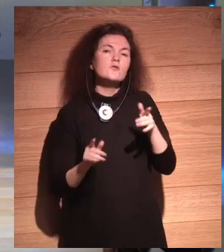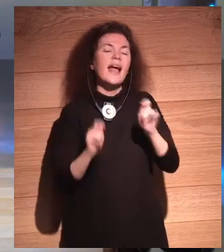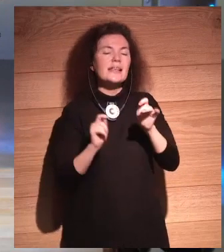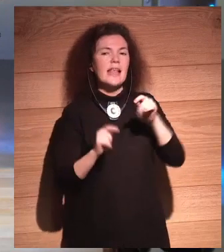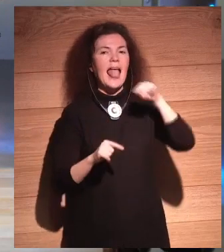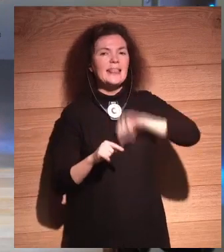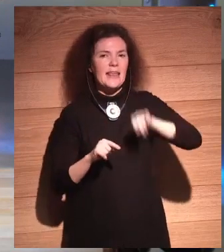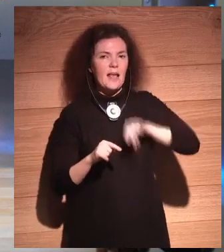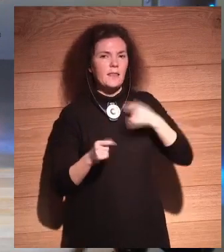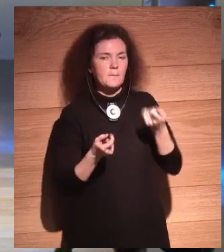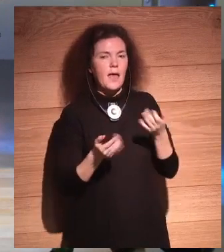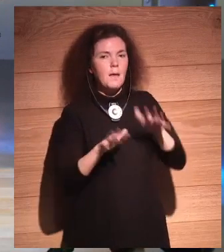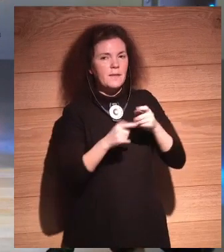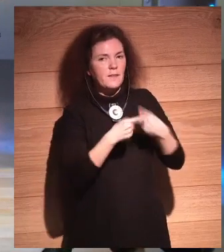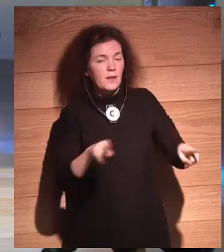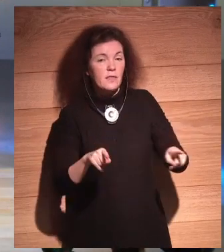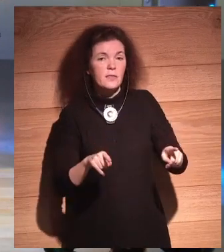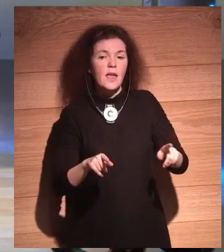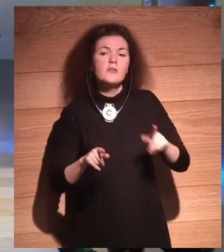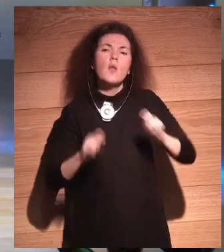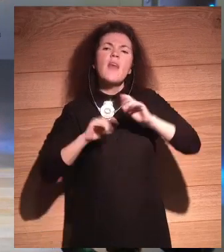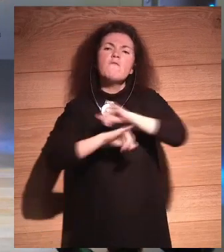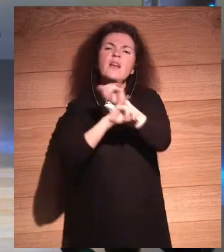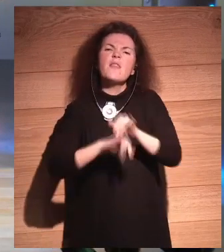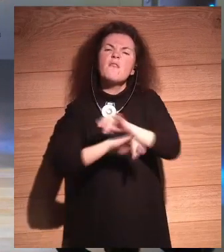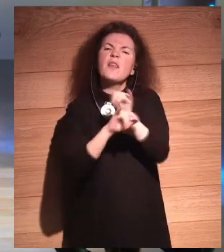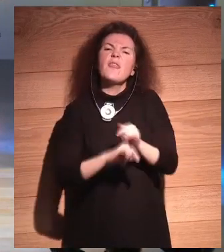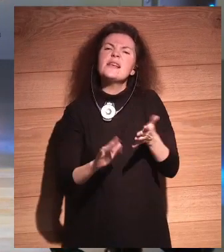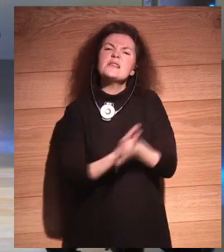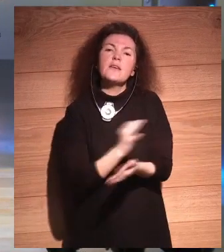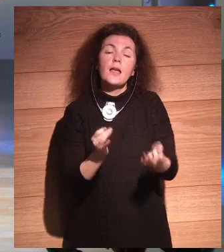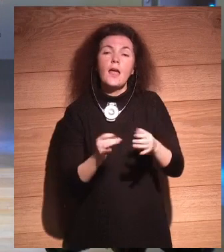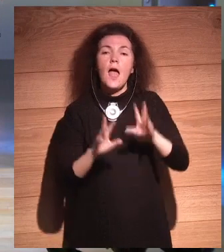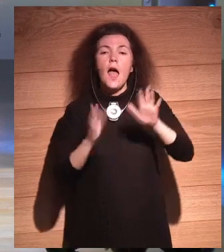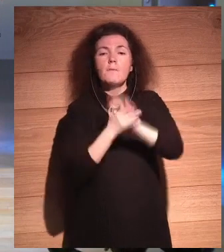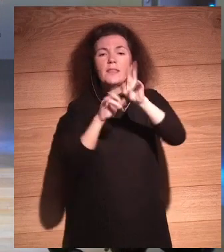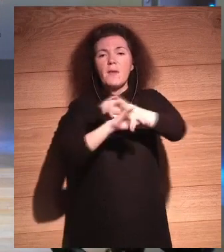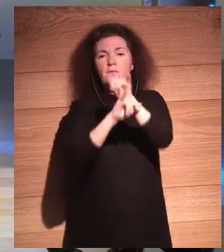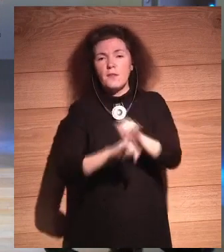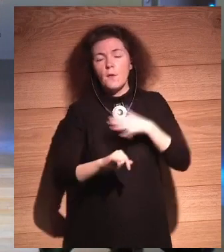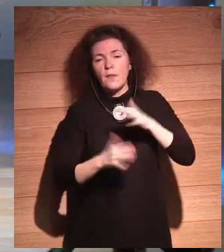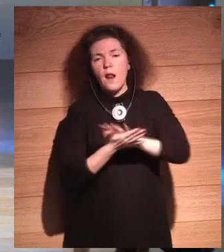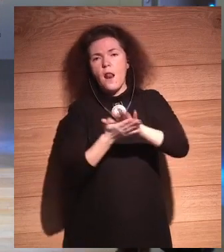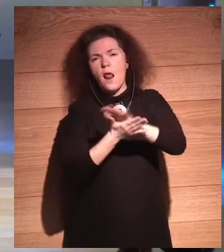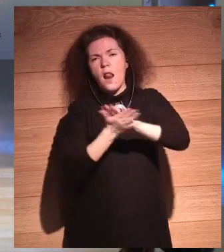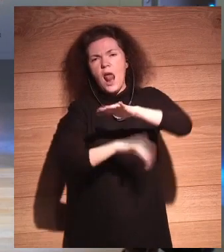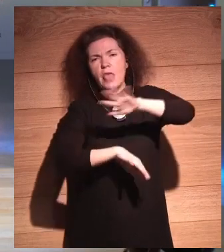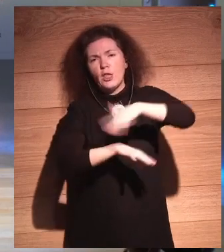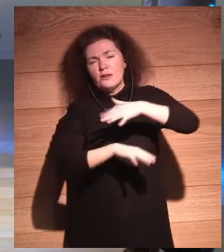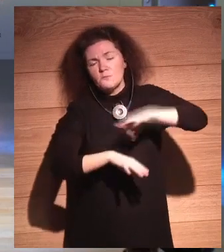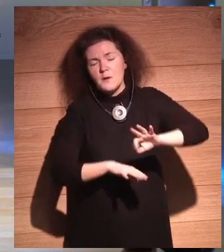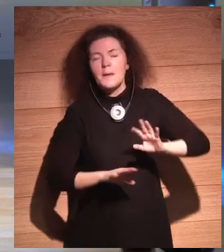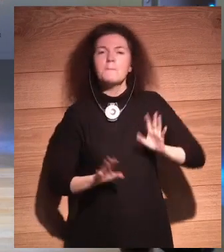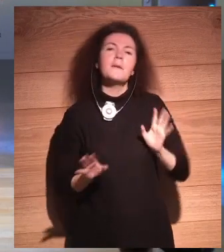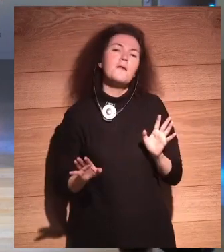Well, what is happiness? That will take another five hours to discuss. But societal flourishing. Is this good for